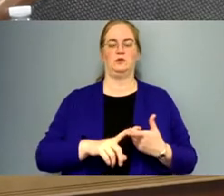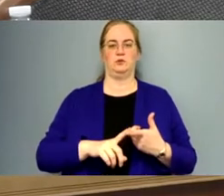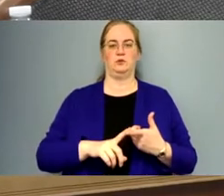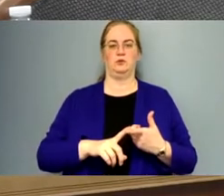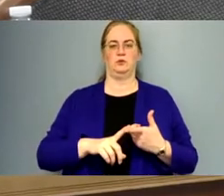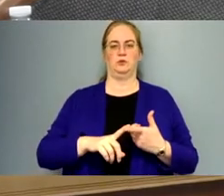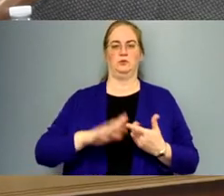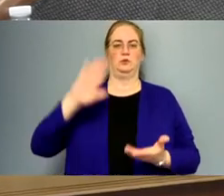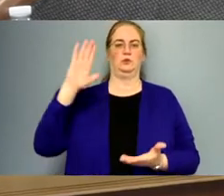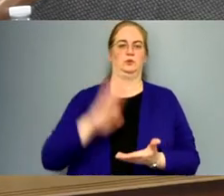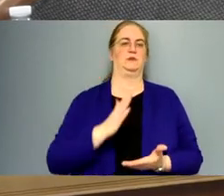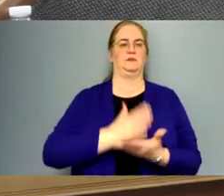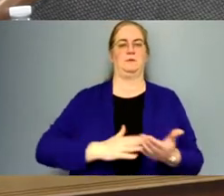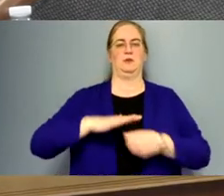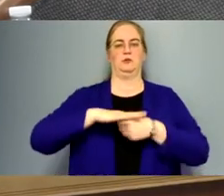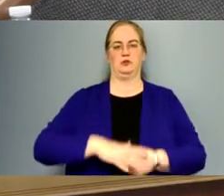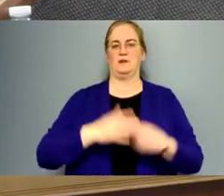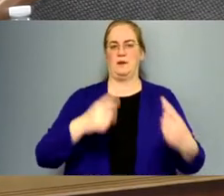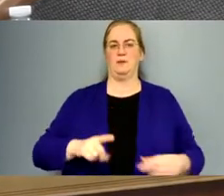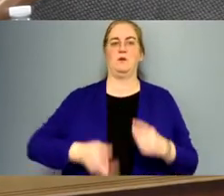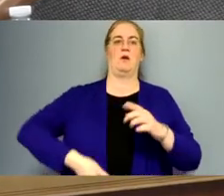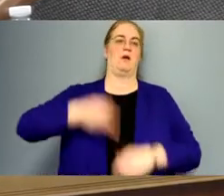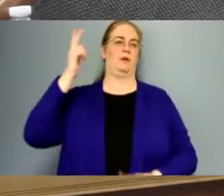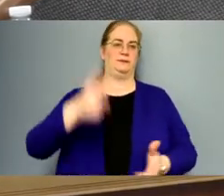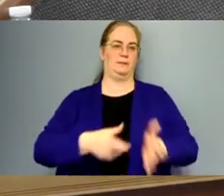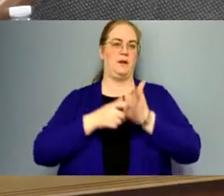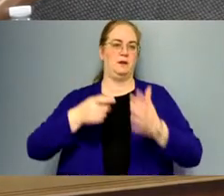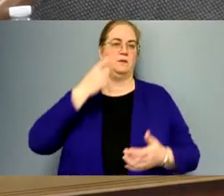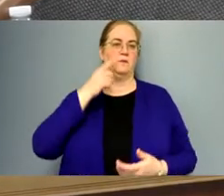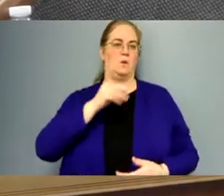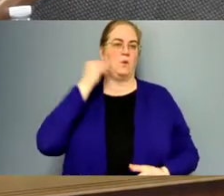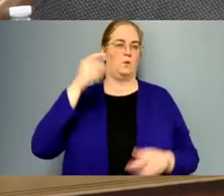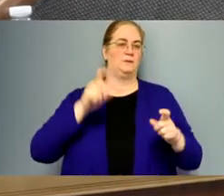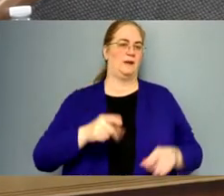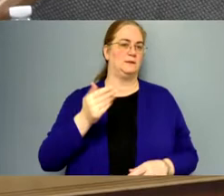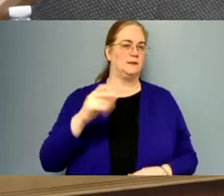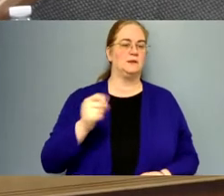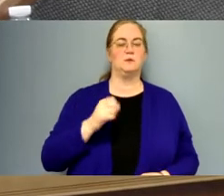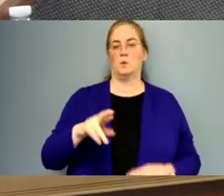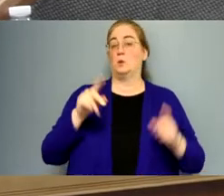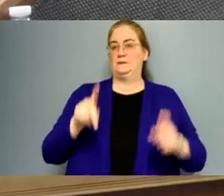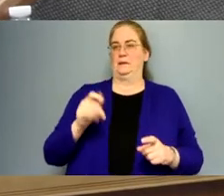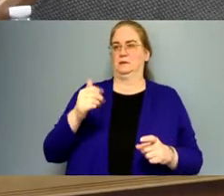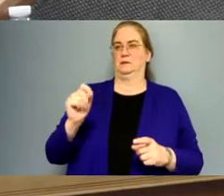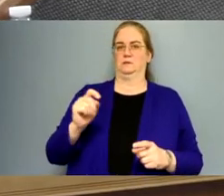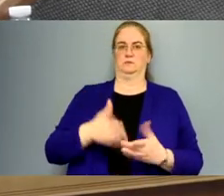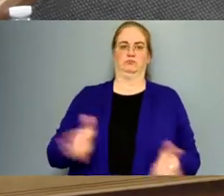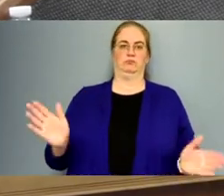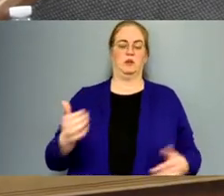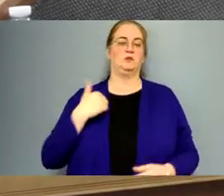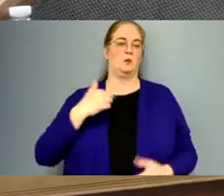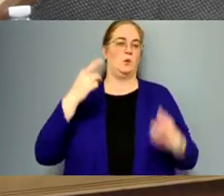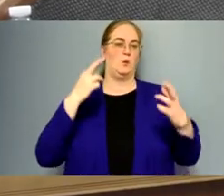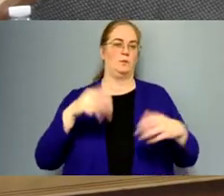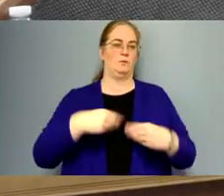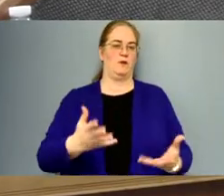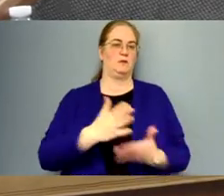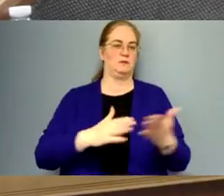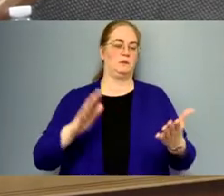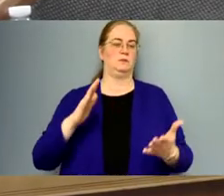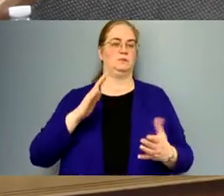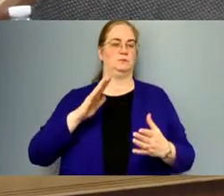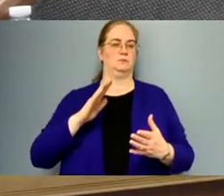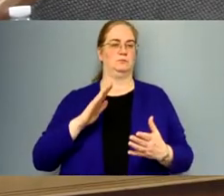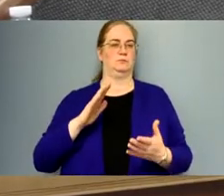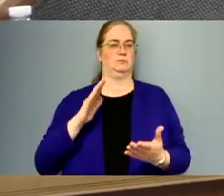of the stresses that are happening. There's been a high demand for, um, home test kits or, or test kits in general. Um, so we're hoping to provide some relief there.